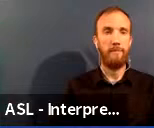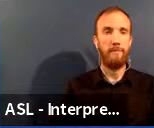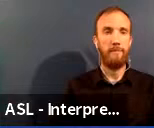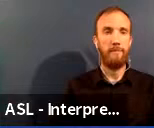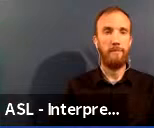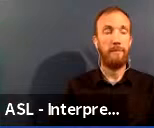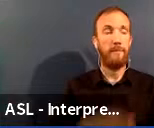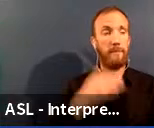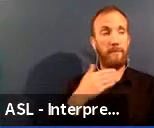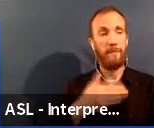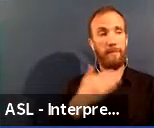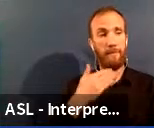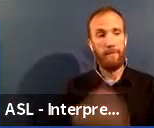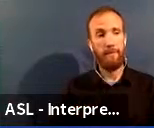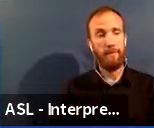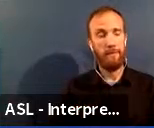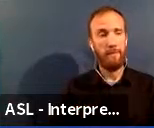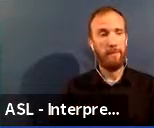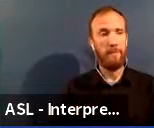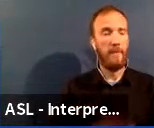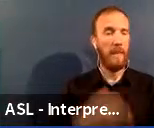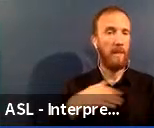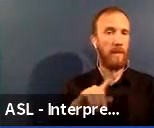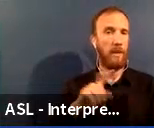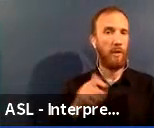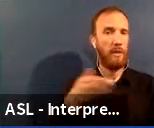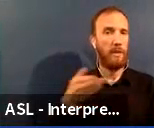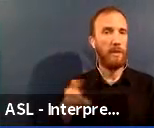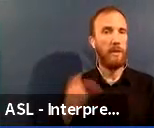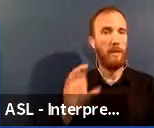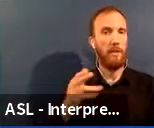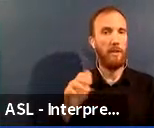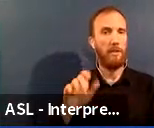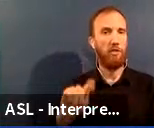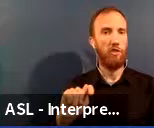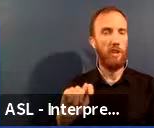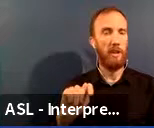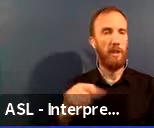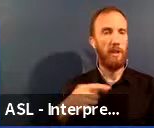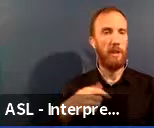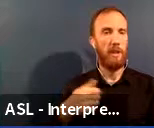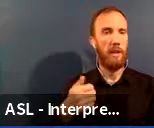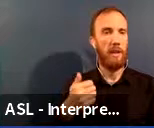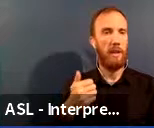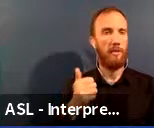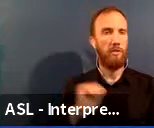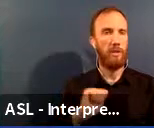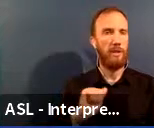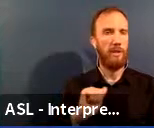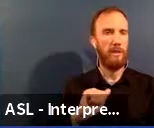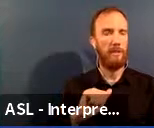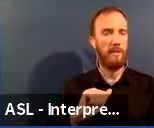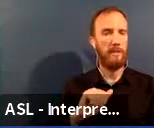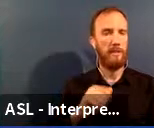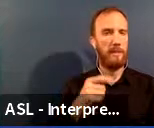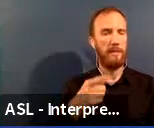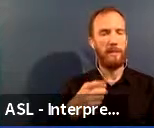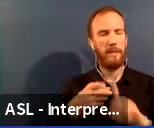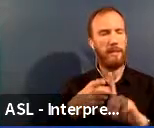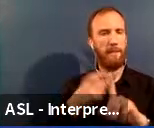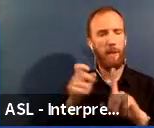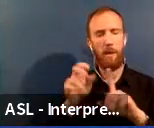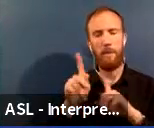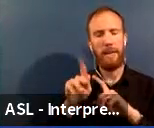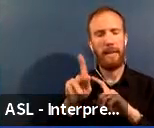Thanks. Thanks. And, uh, there's a question in the chat. Um, I'll try to rephrase. Um, so question from Kennedy, how,